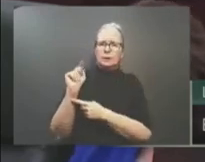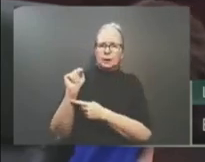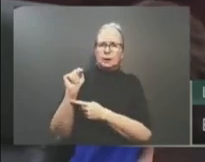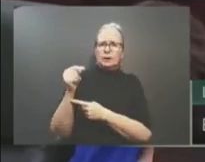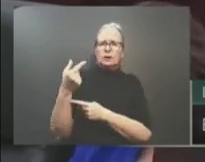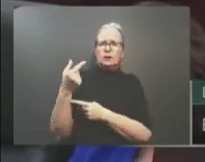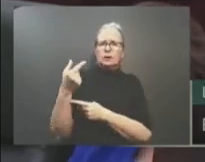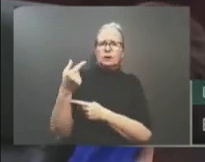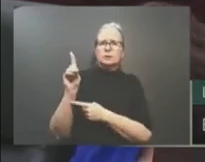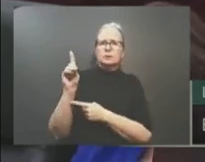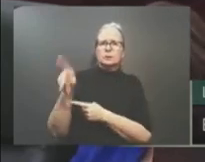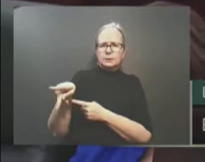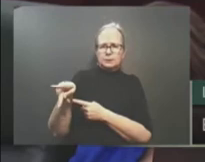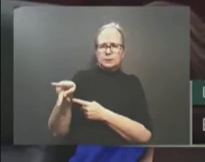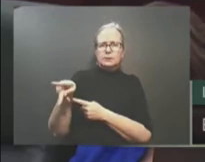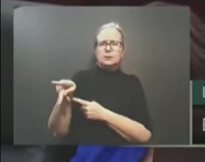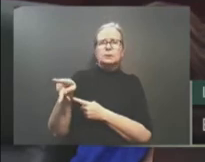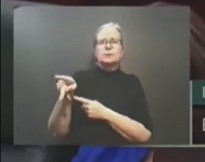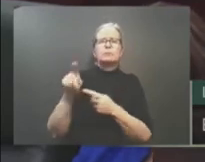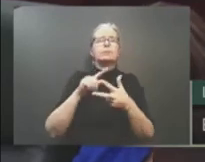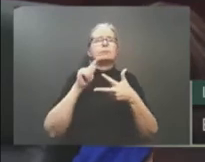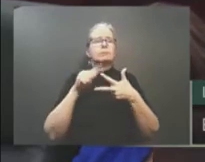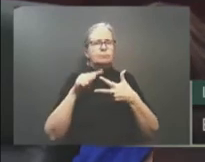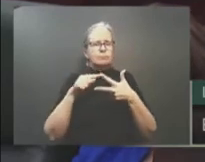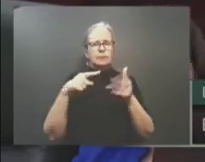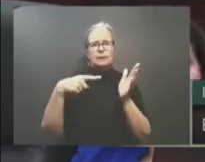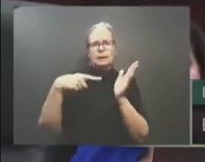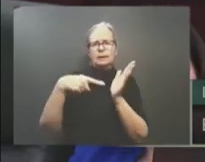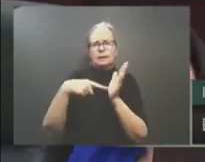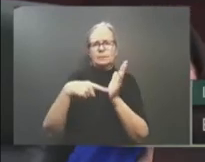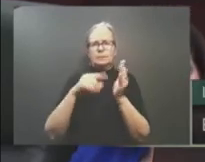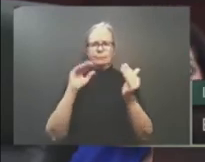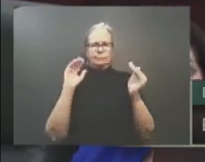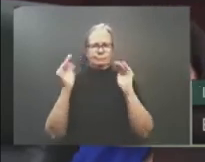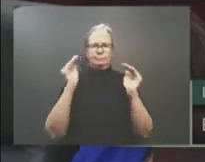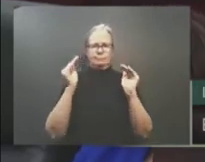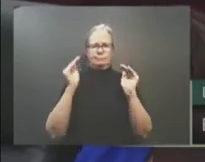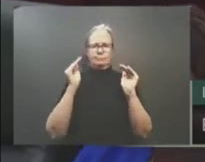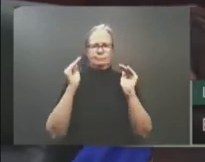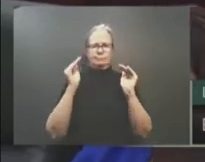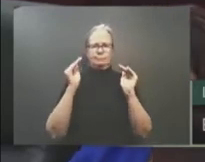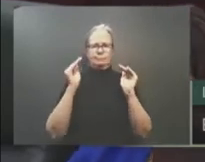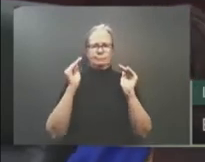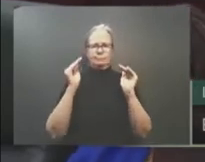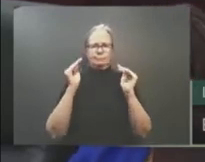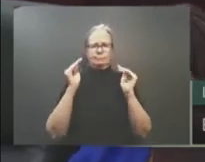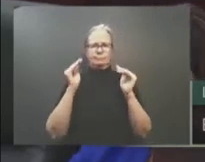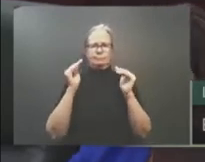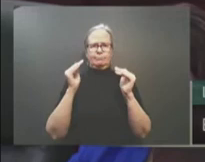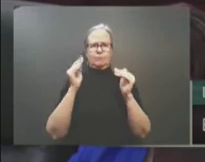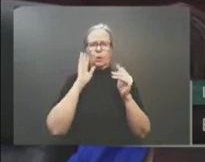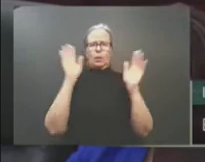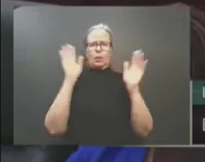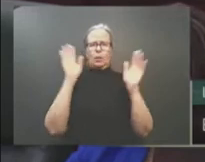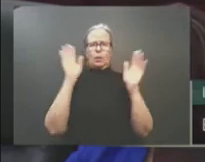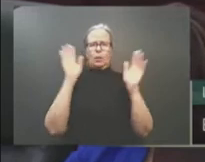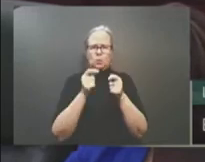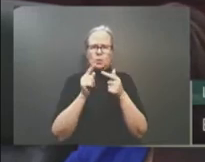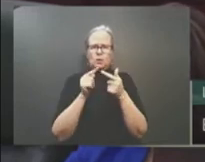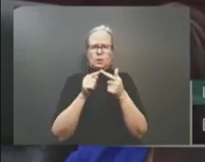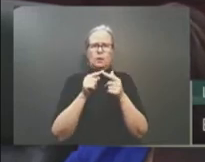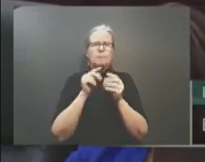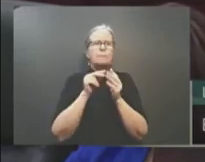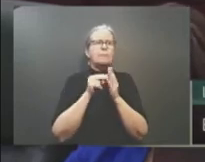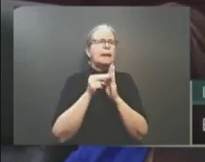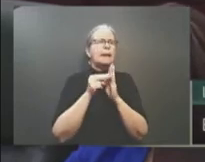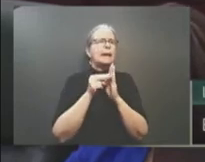that debt and debt repayment would not strangle our economic growth. Second, it was imperative that we would get